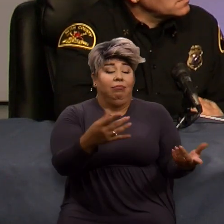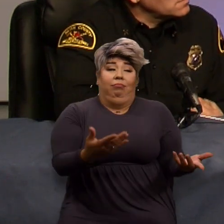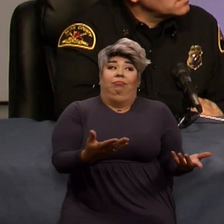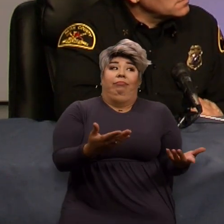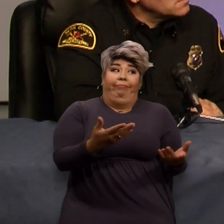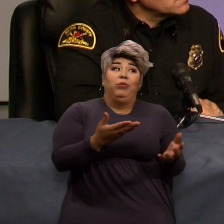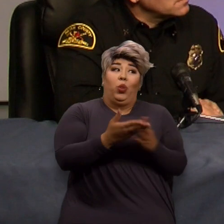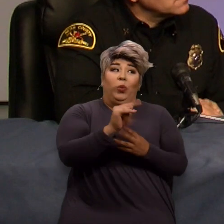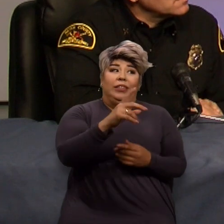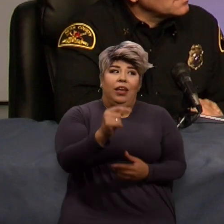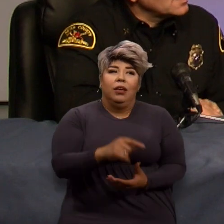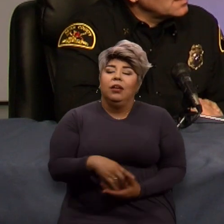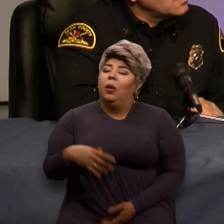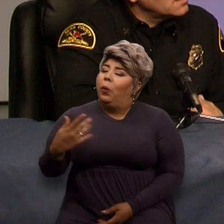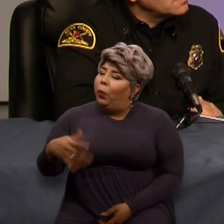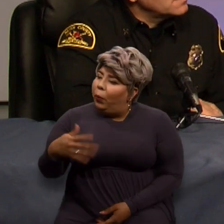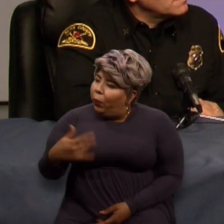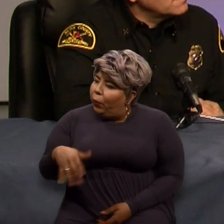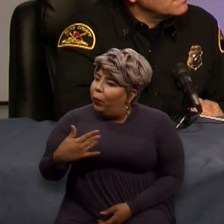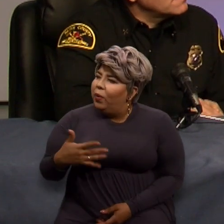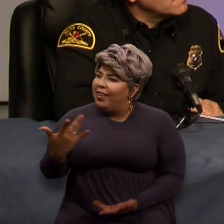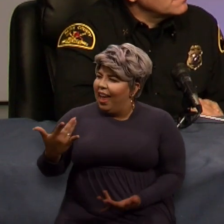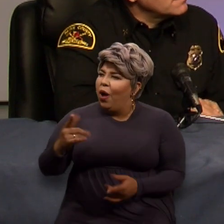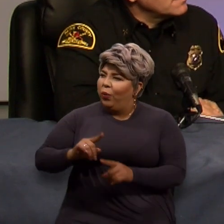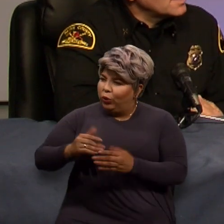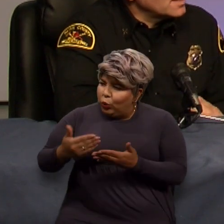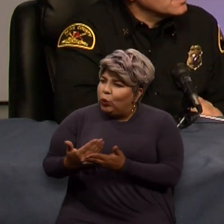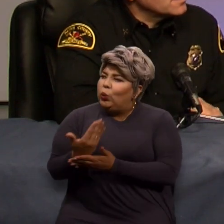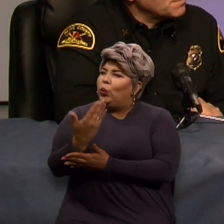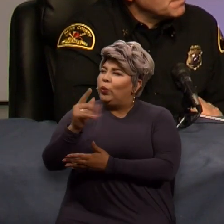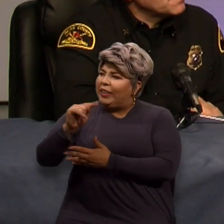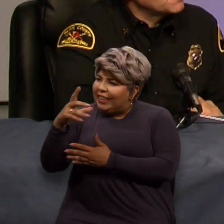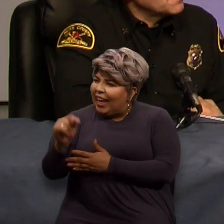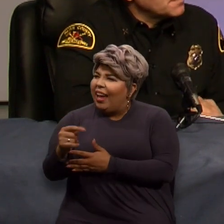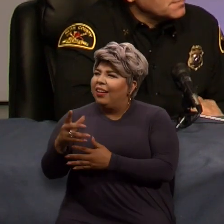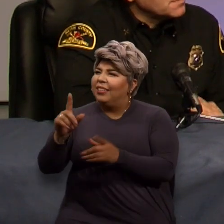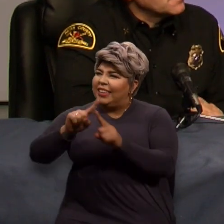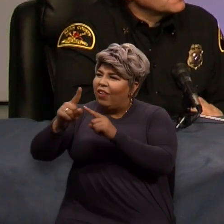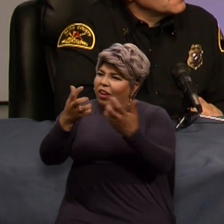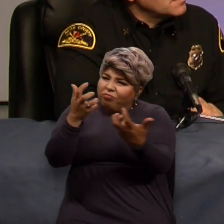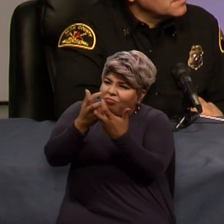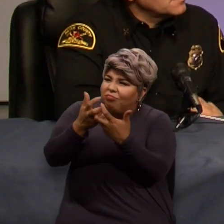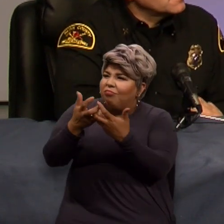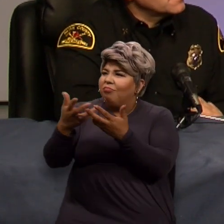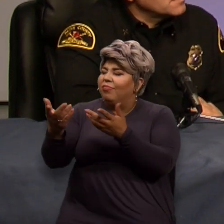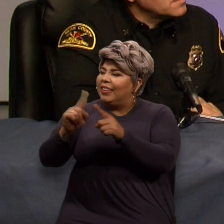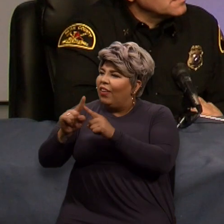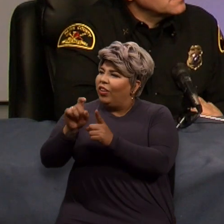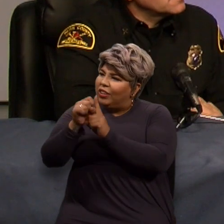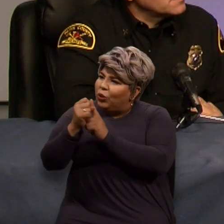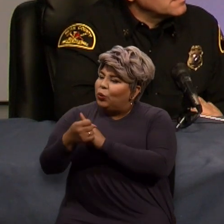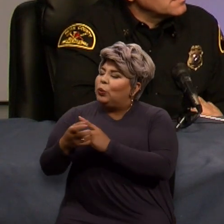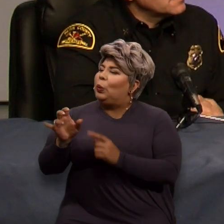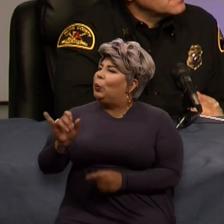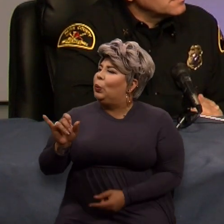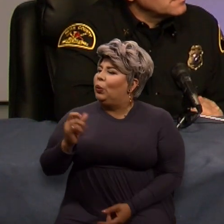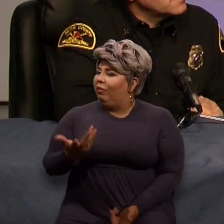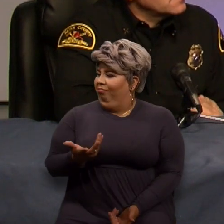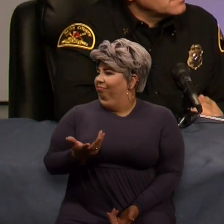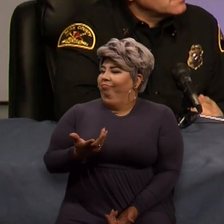happened otherwise. Think about the traditional way of using 9-1-1 and how it's changing to better serve people who are in that emergency situation. of course,